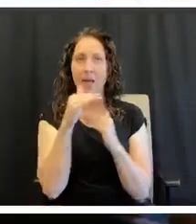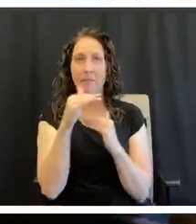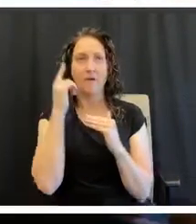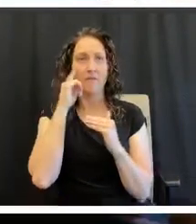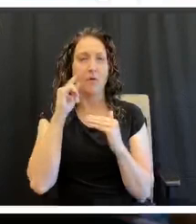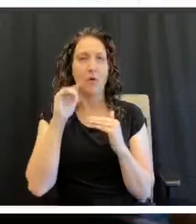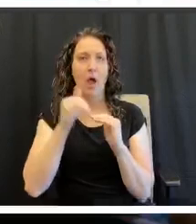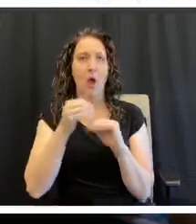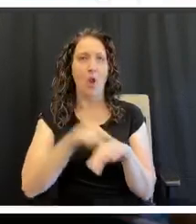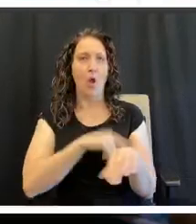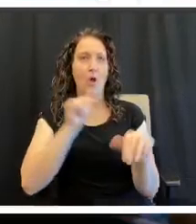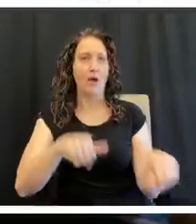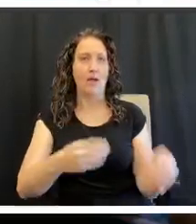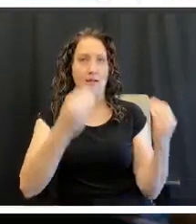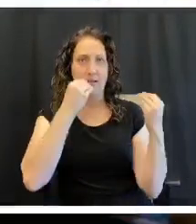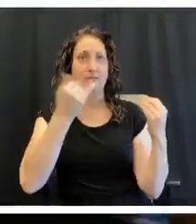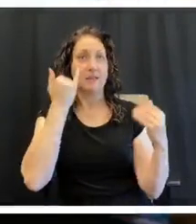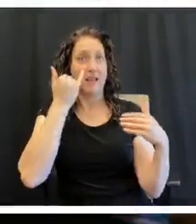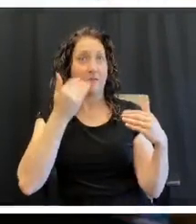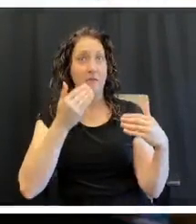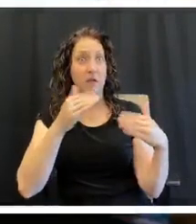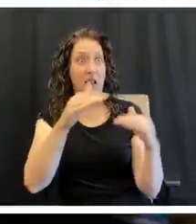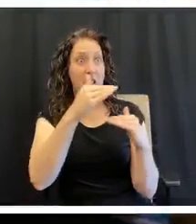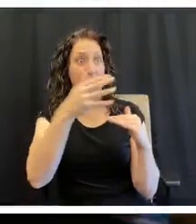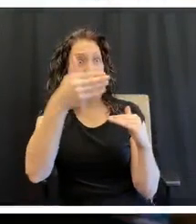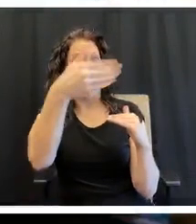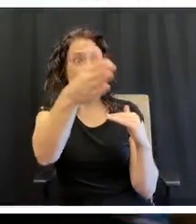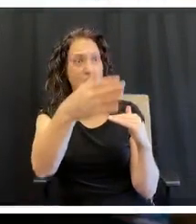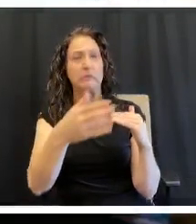life. If you get too long, you have issues with that as well.